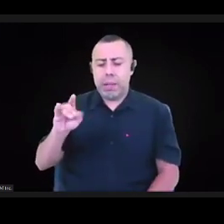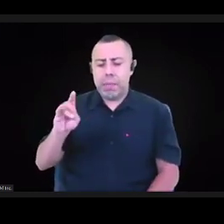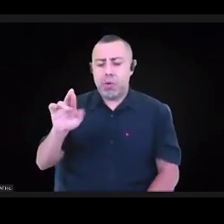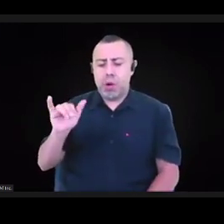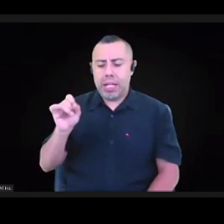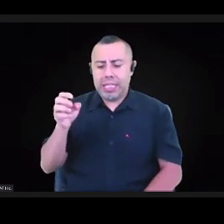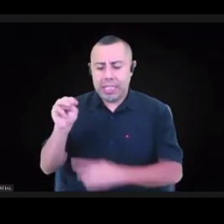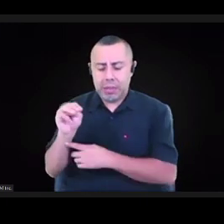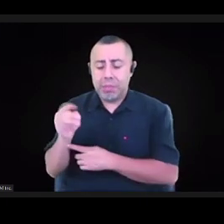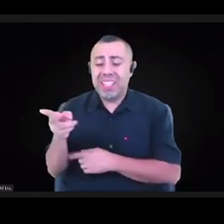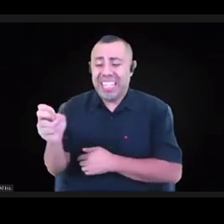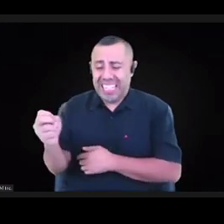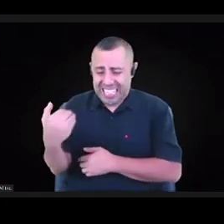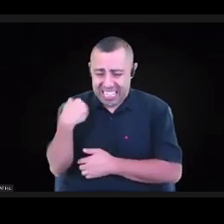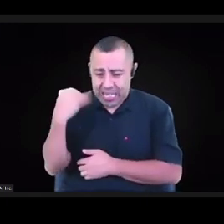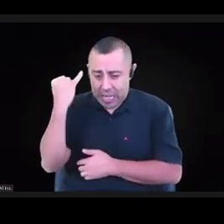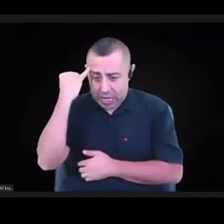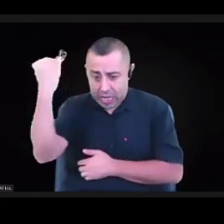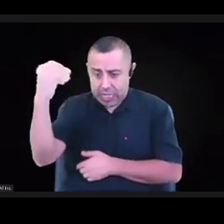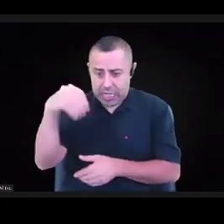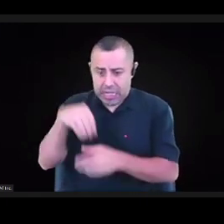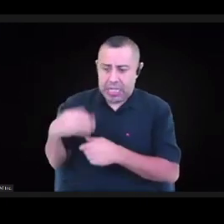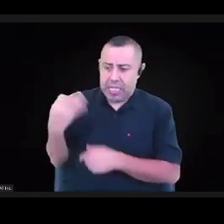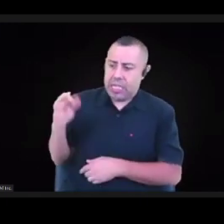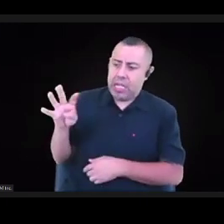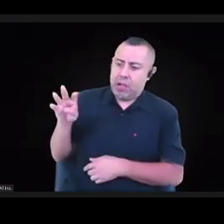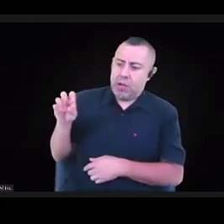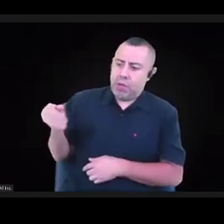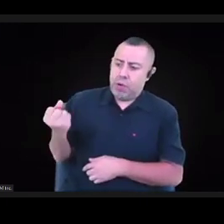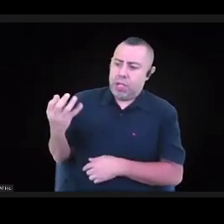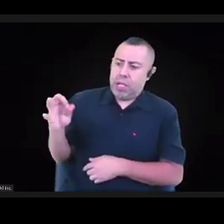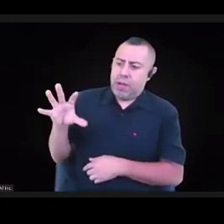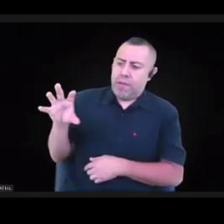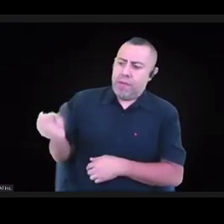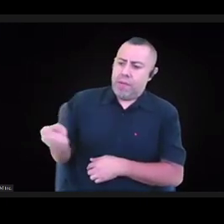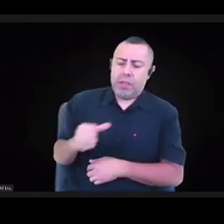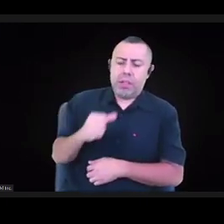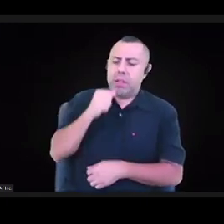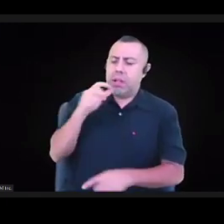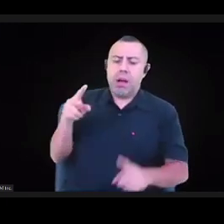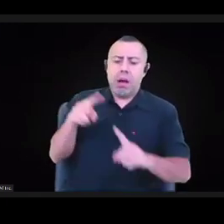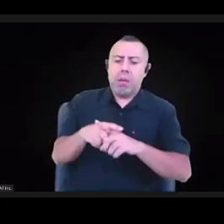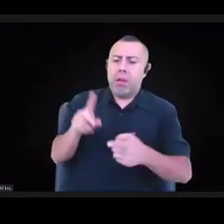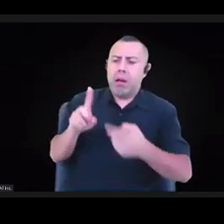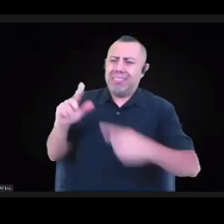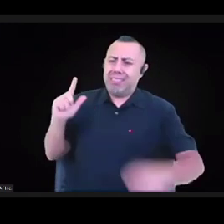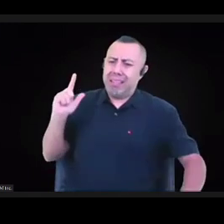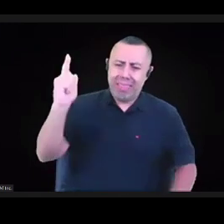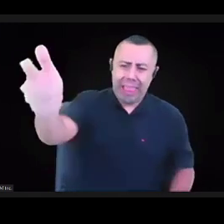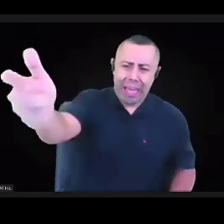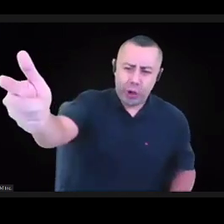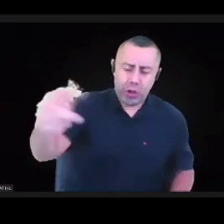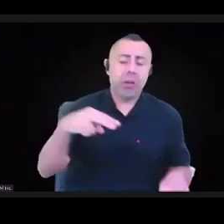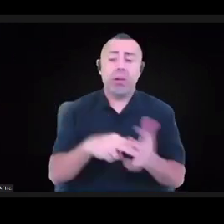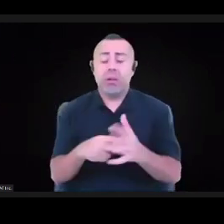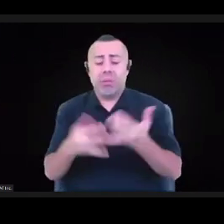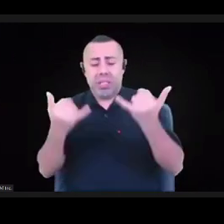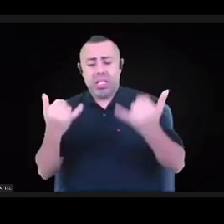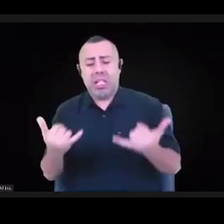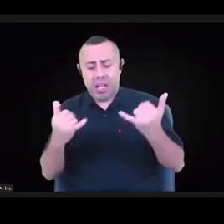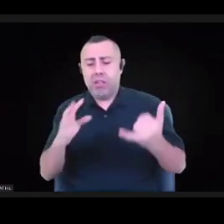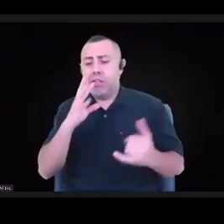40s, 50s that didn't get applied so much later. So how do we start to develop ideas around reparations,